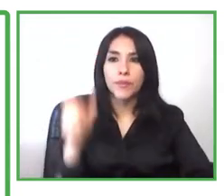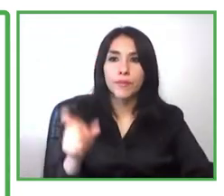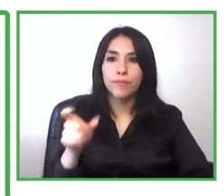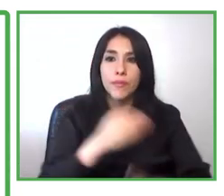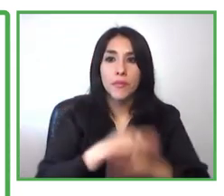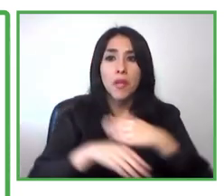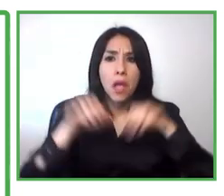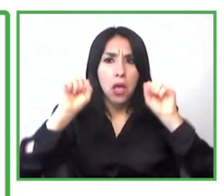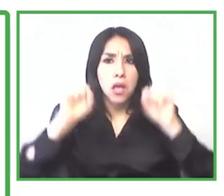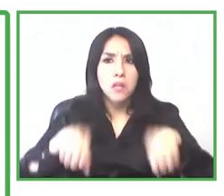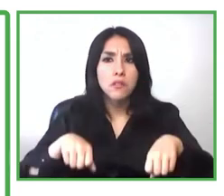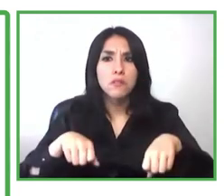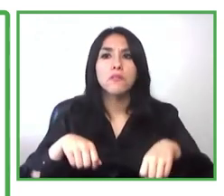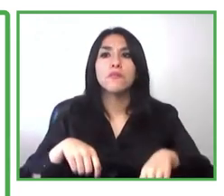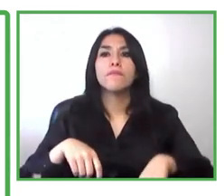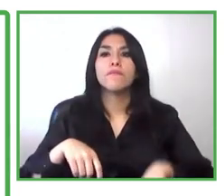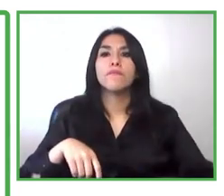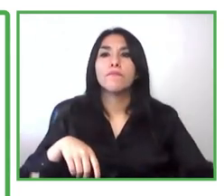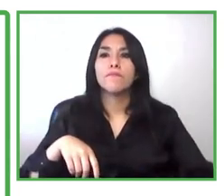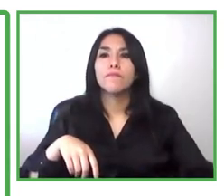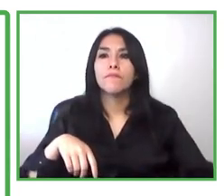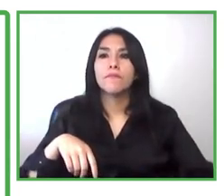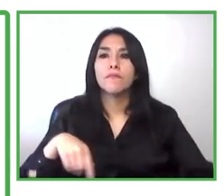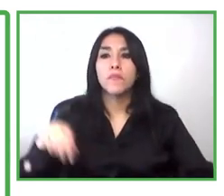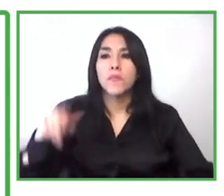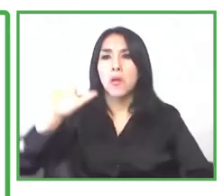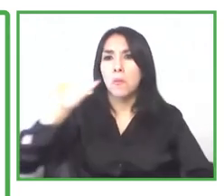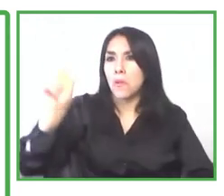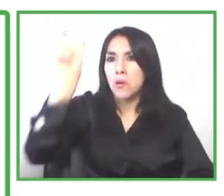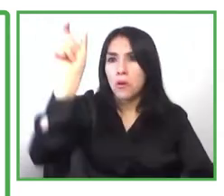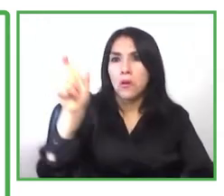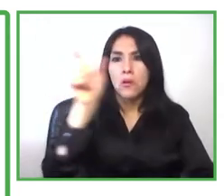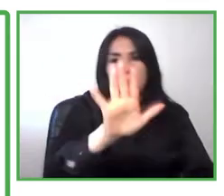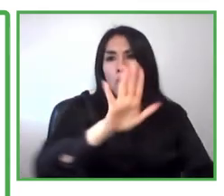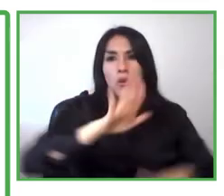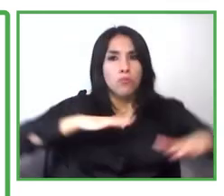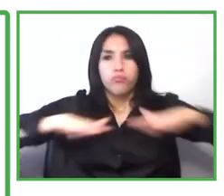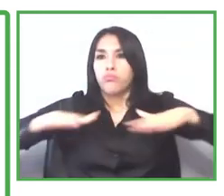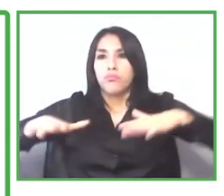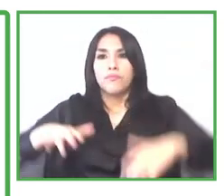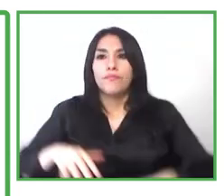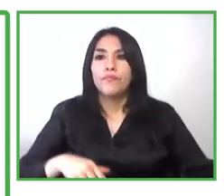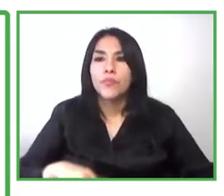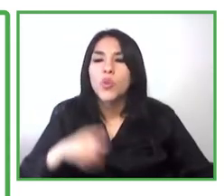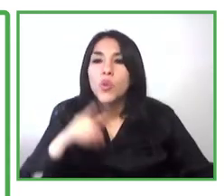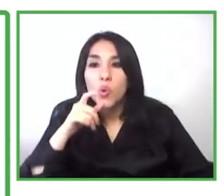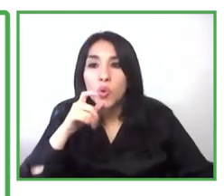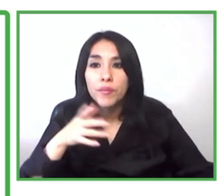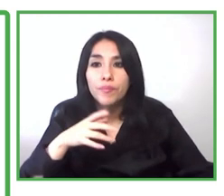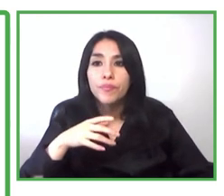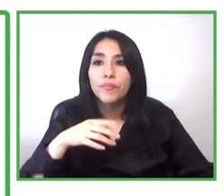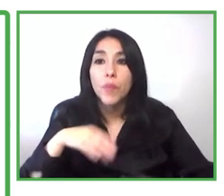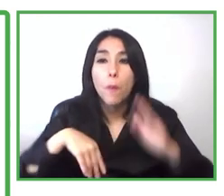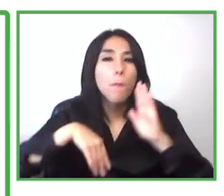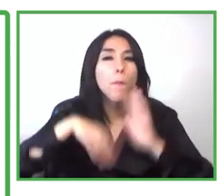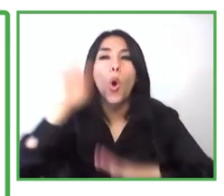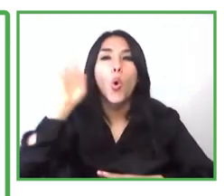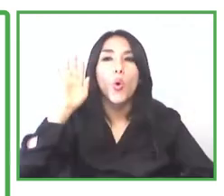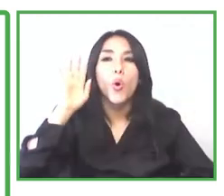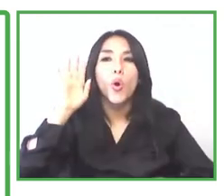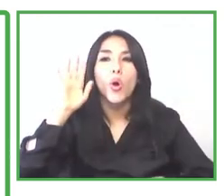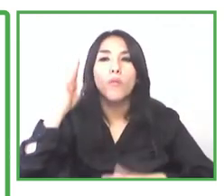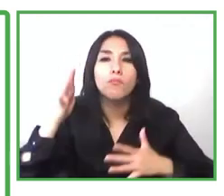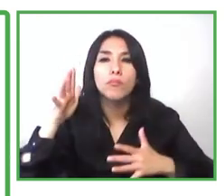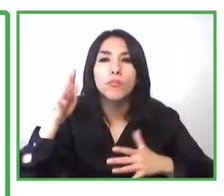than 600 participants with our annual conference and some sales events that we